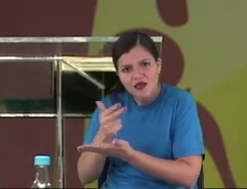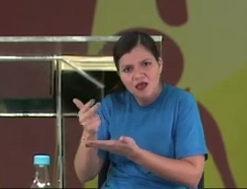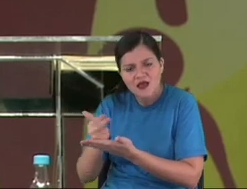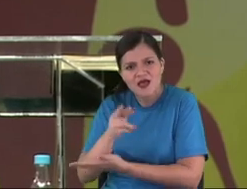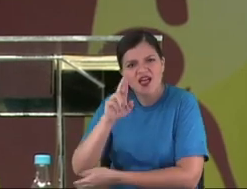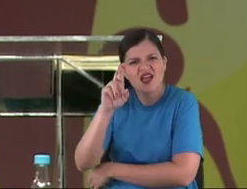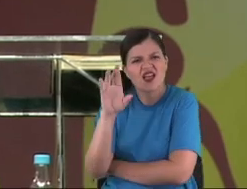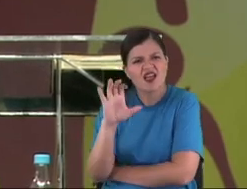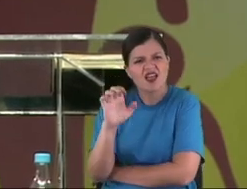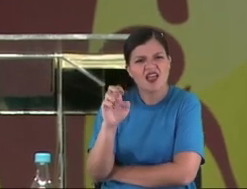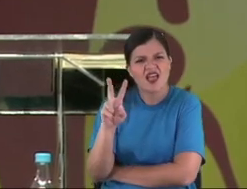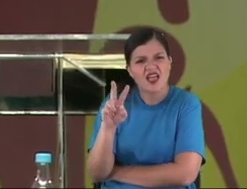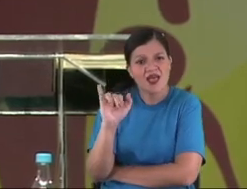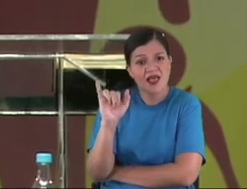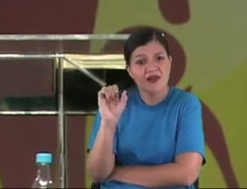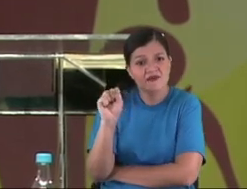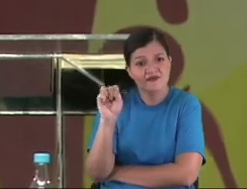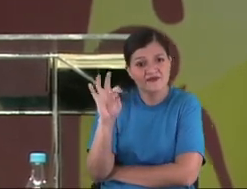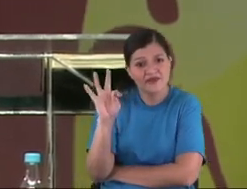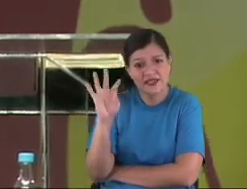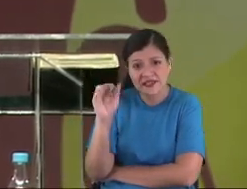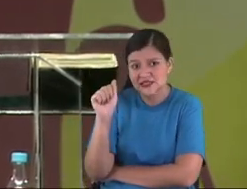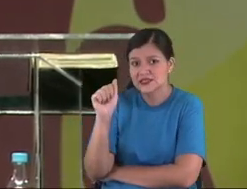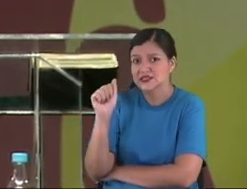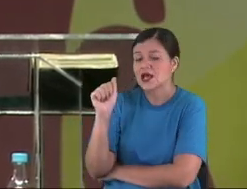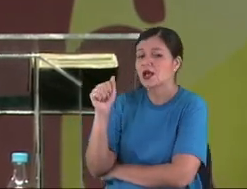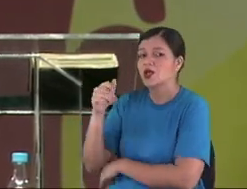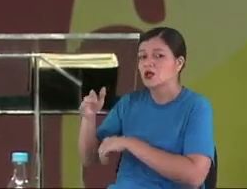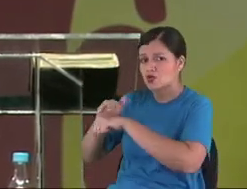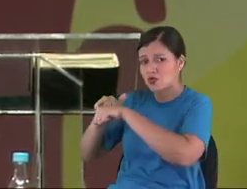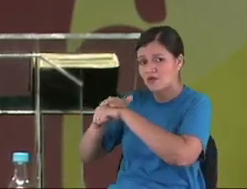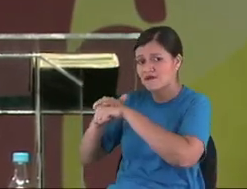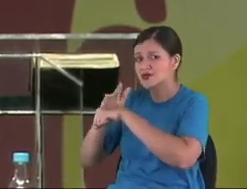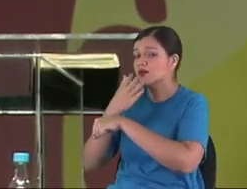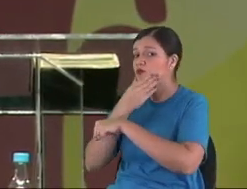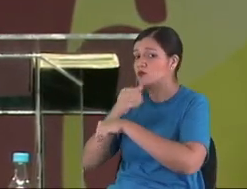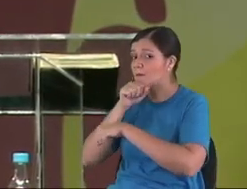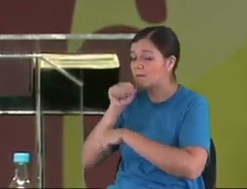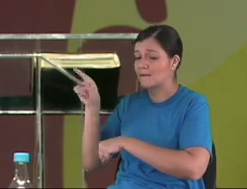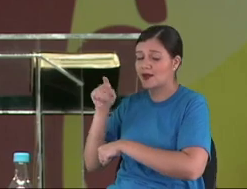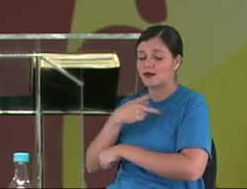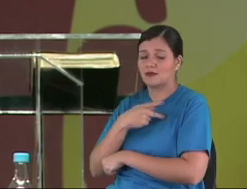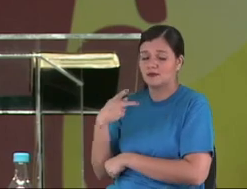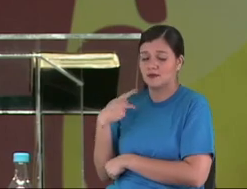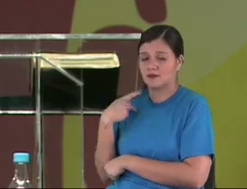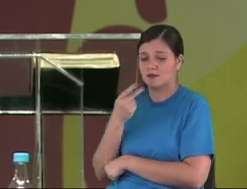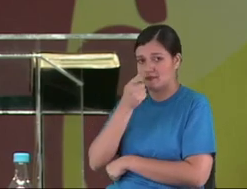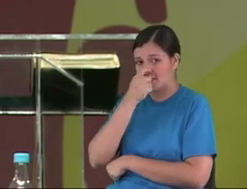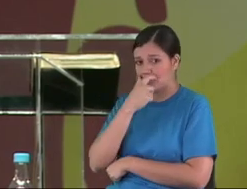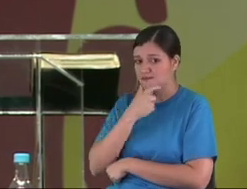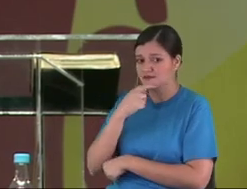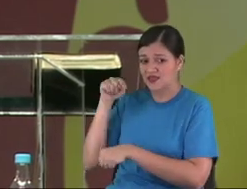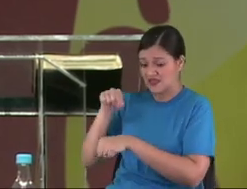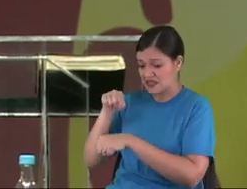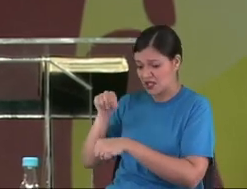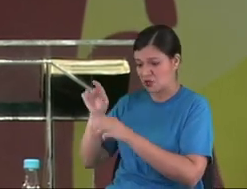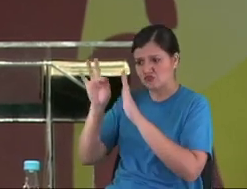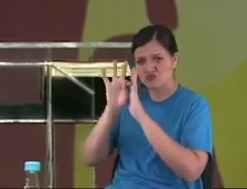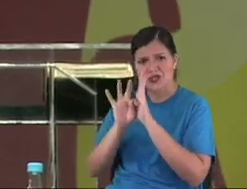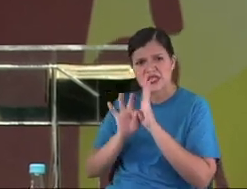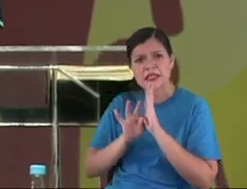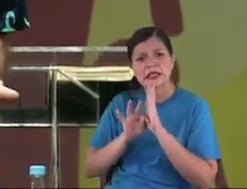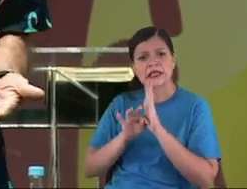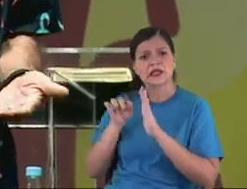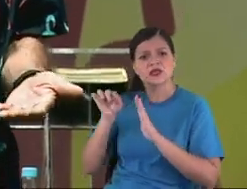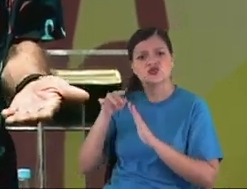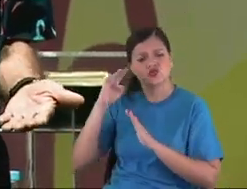a news magazine. Hey, Pastor João, you don't know, you don't believe it. I have an article here, paper here, 20